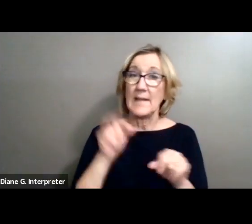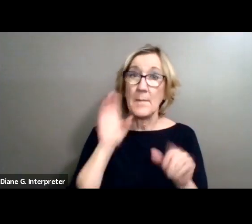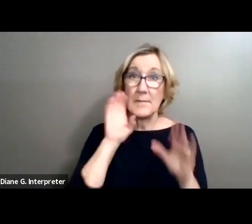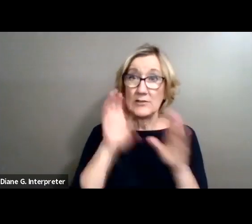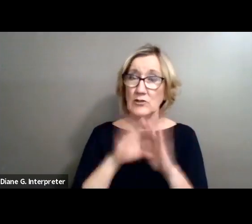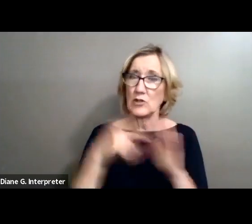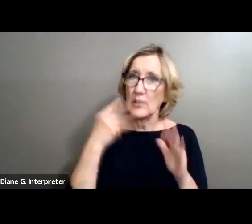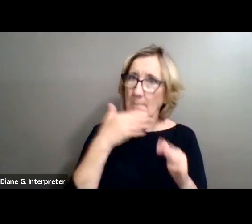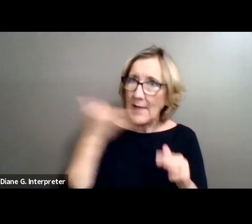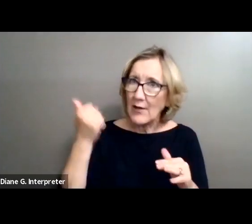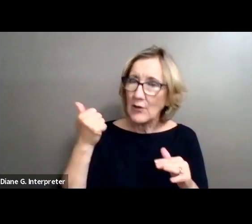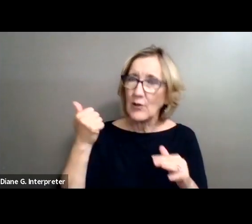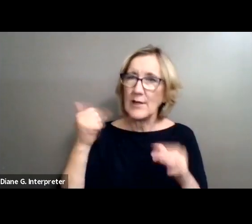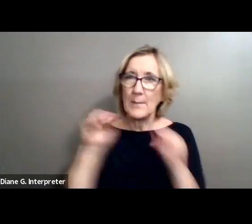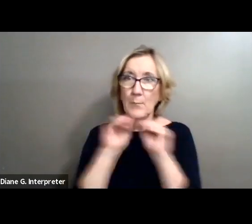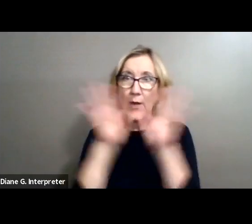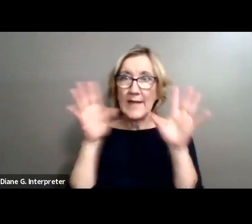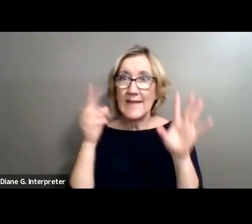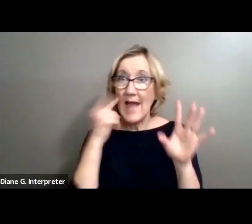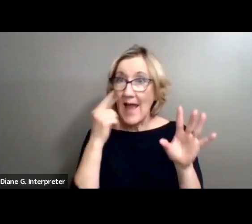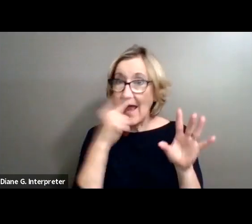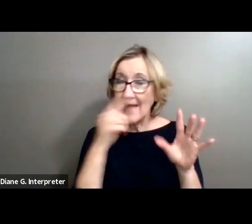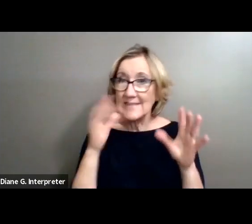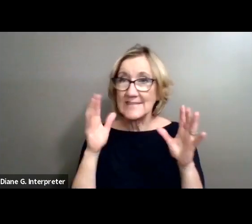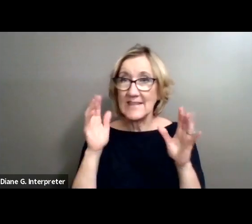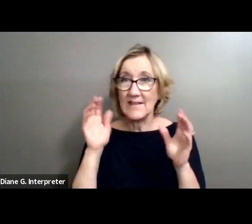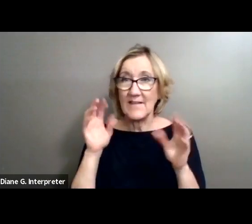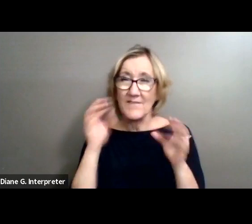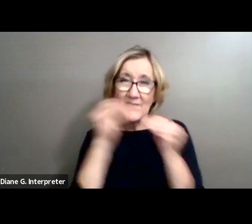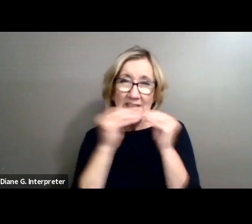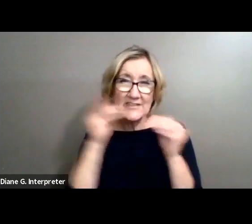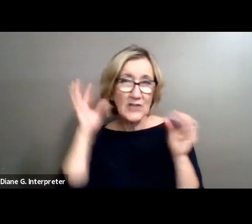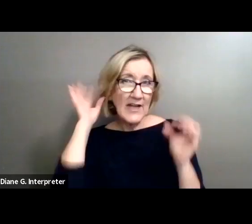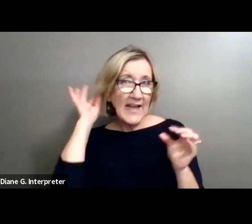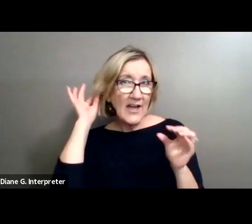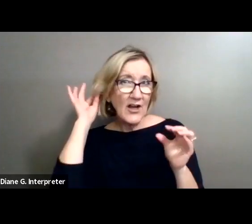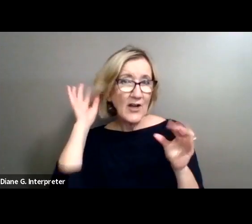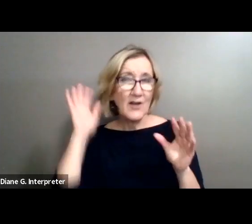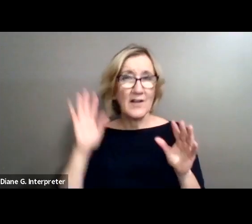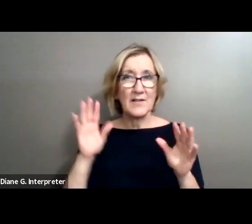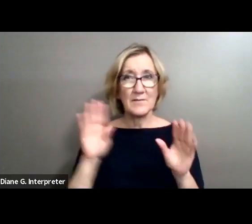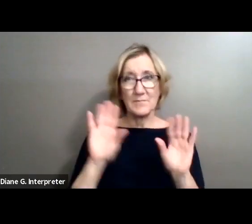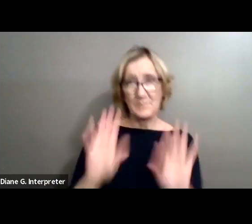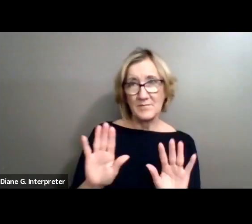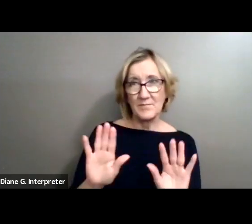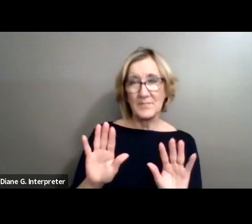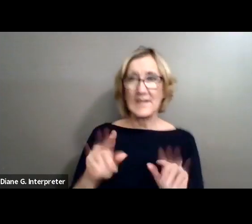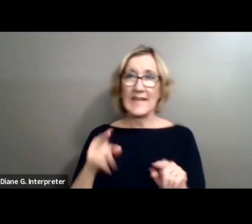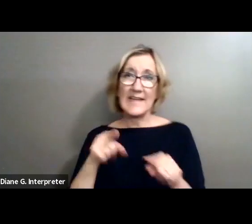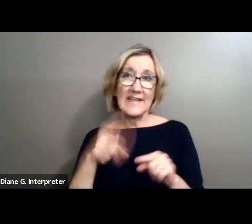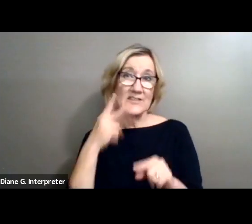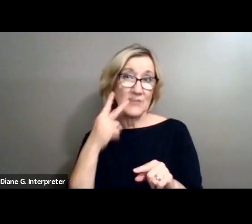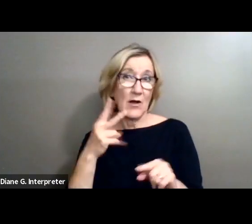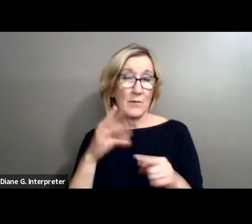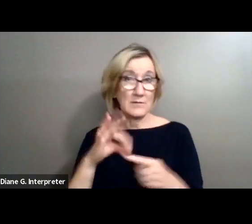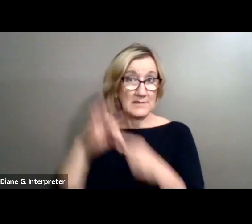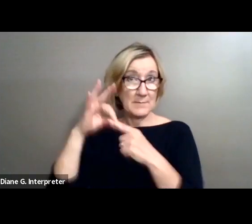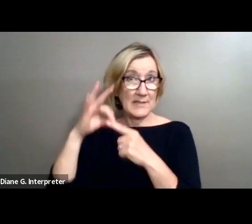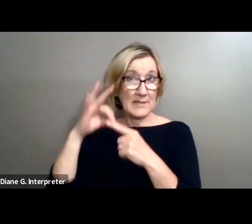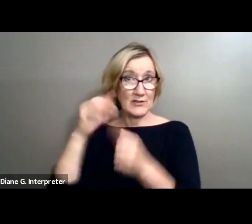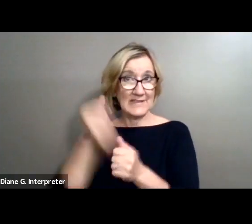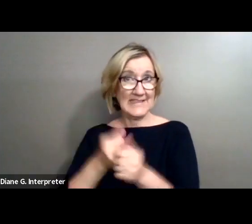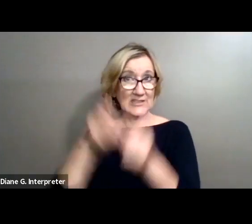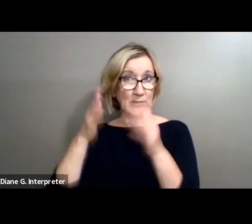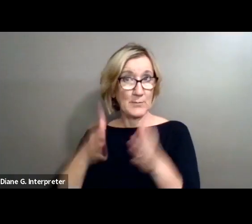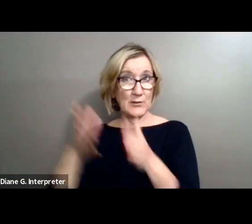eyes, straightened their teeth, and fixed their hair. He saw what was special in everyone and captured each